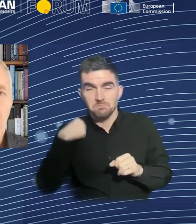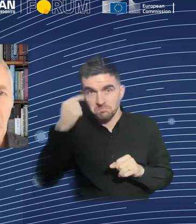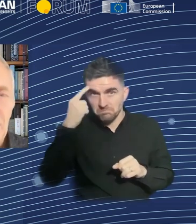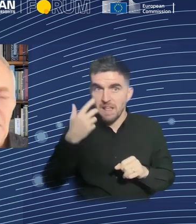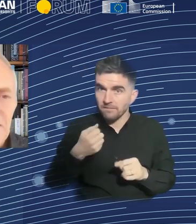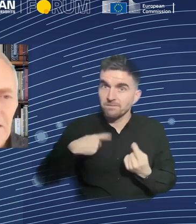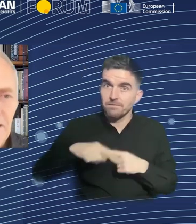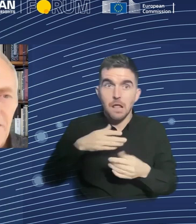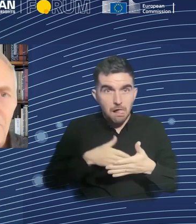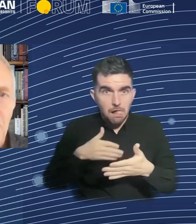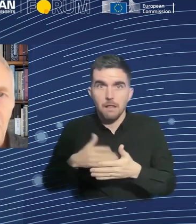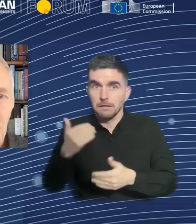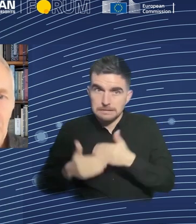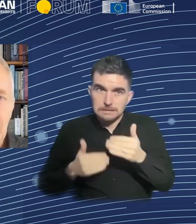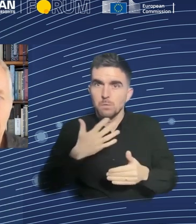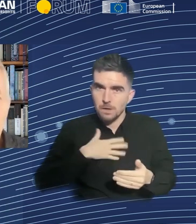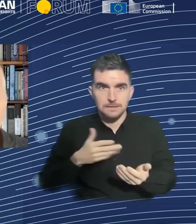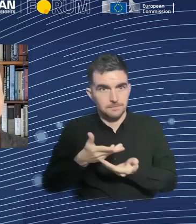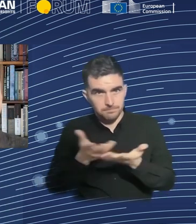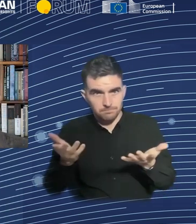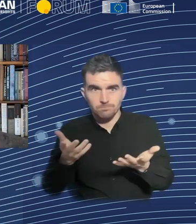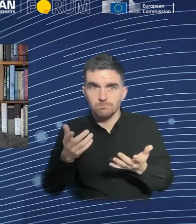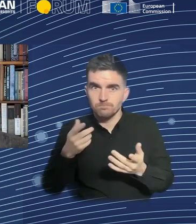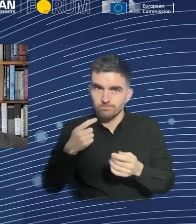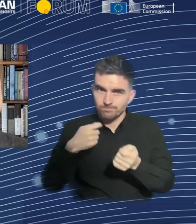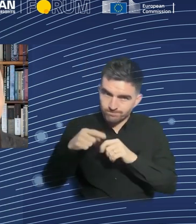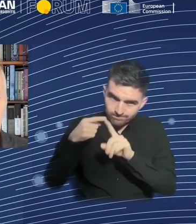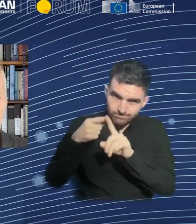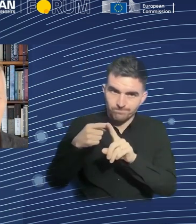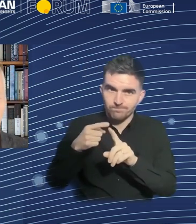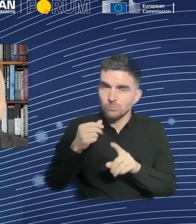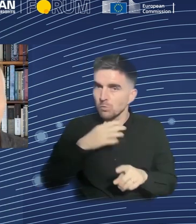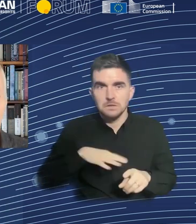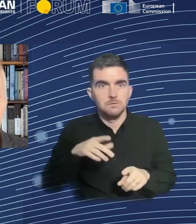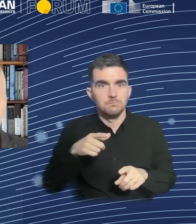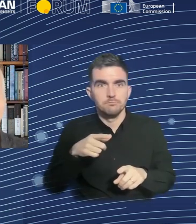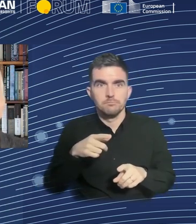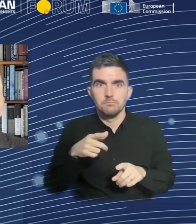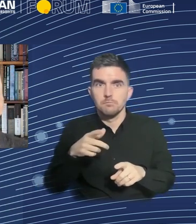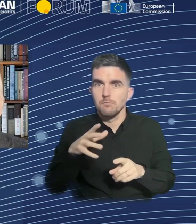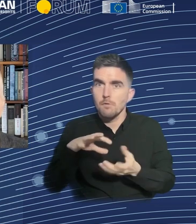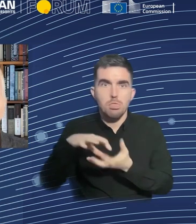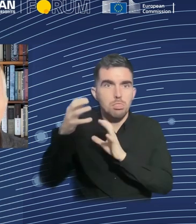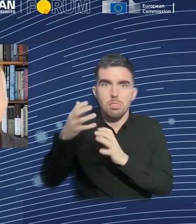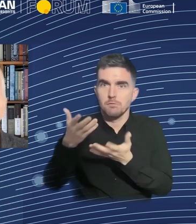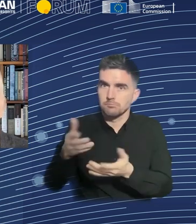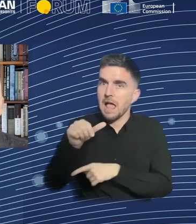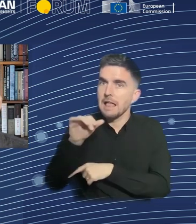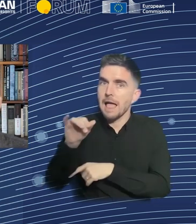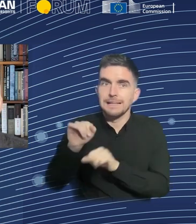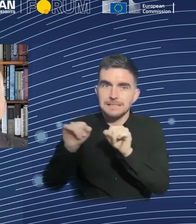about that. Next slide. Yeah, here, we've got it. I wrote a paper recently with Mariana Mazzucato and Elon Strauss